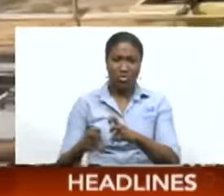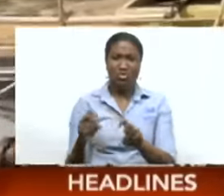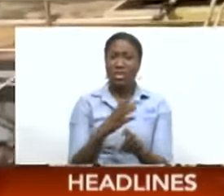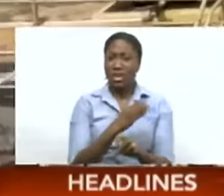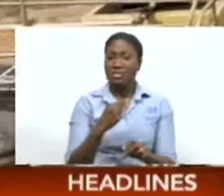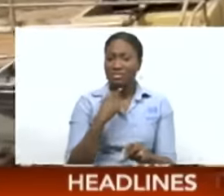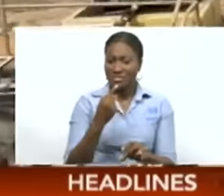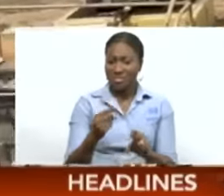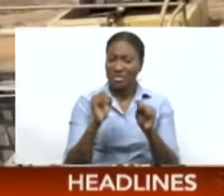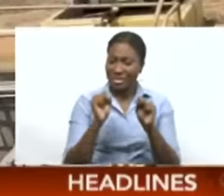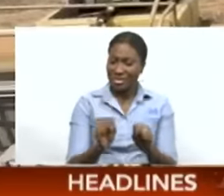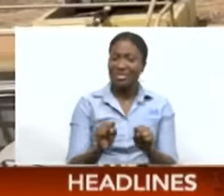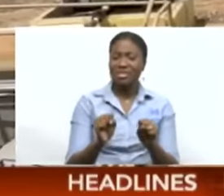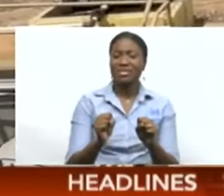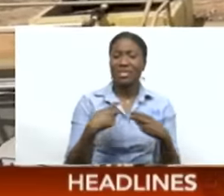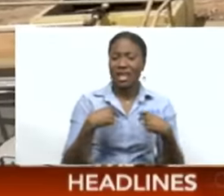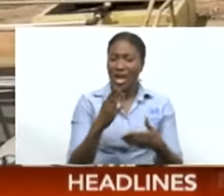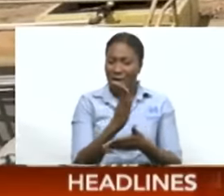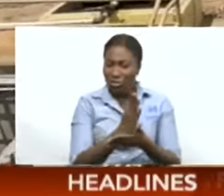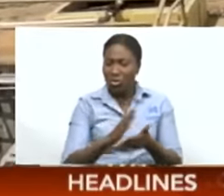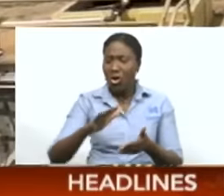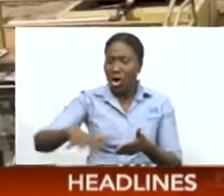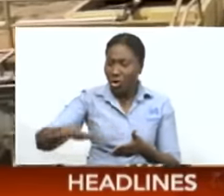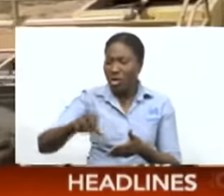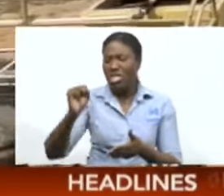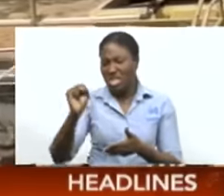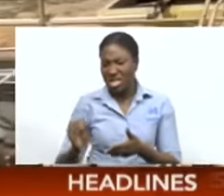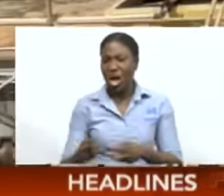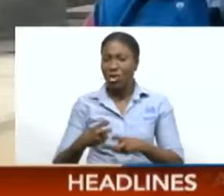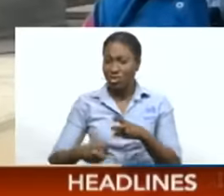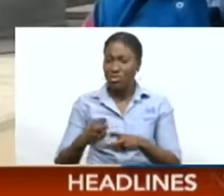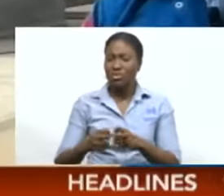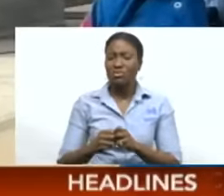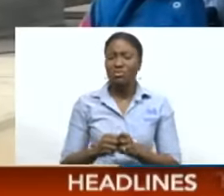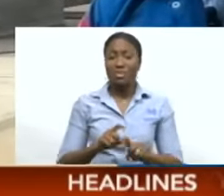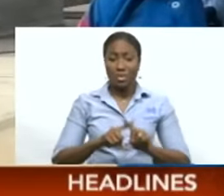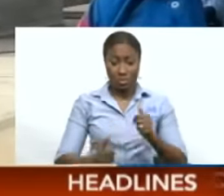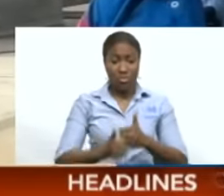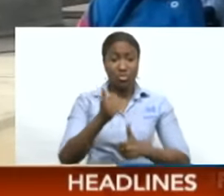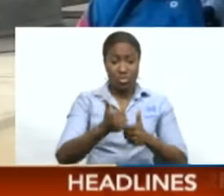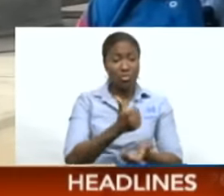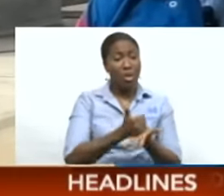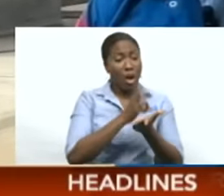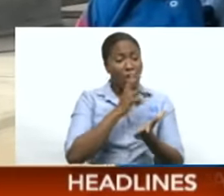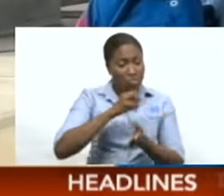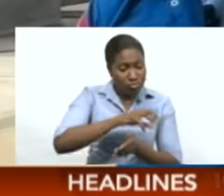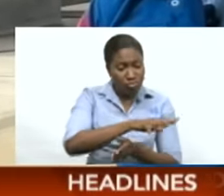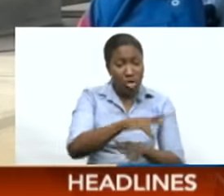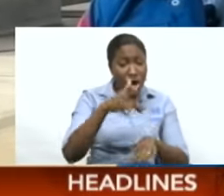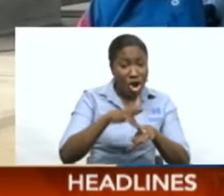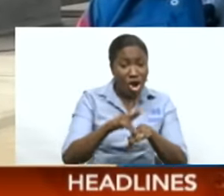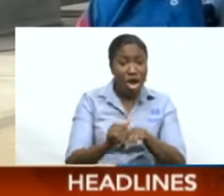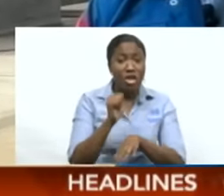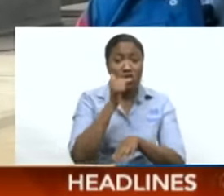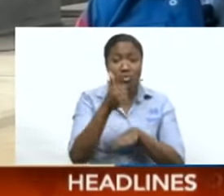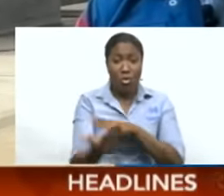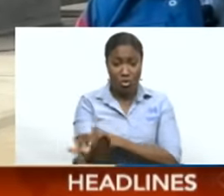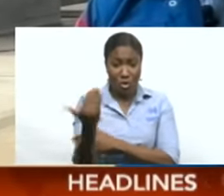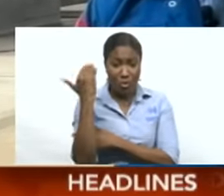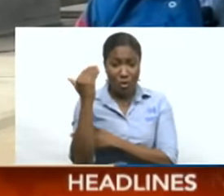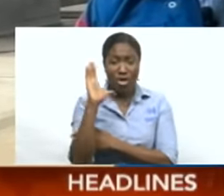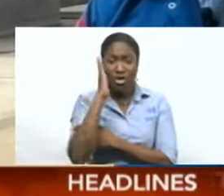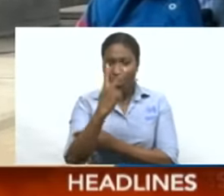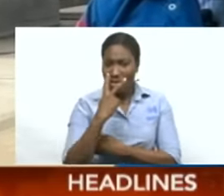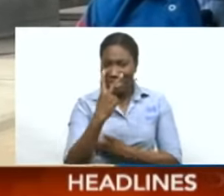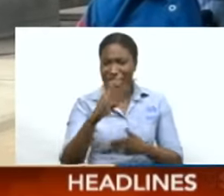there were supply issues to some areas in South Trinidad. Early morning tomorrow, you would see some of the schedules being